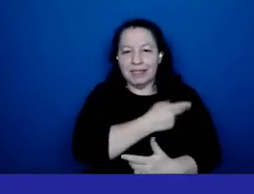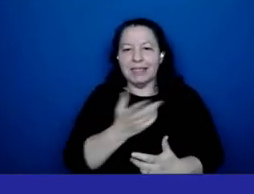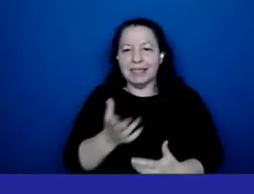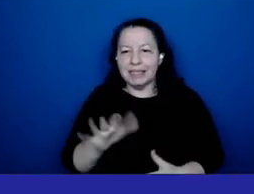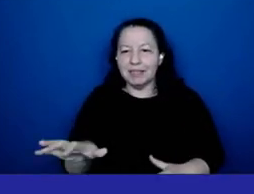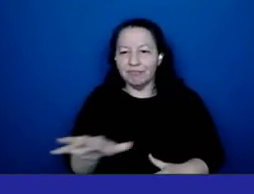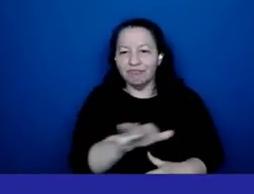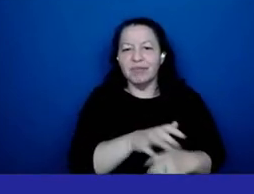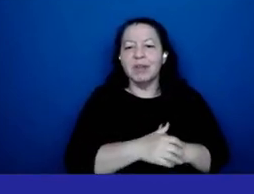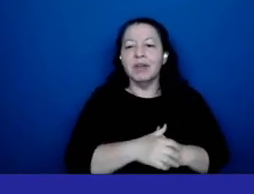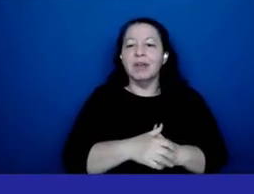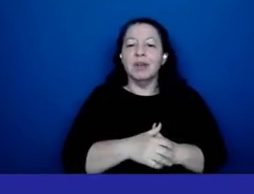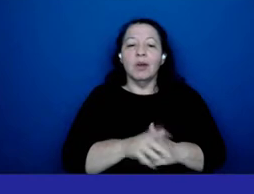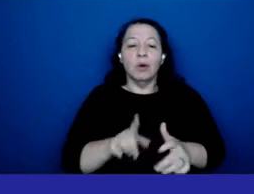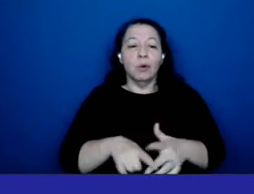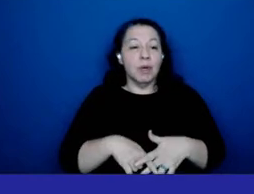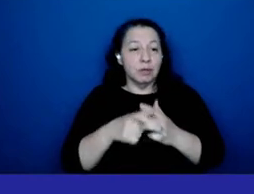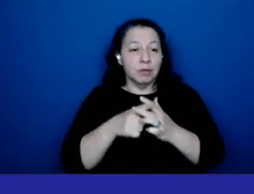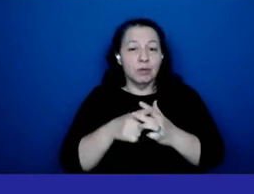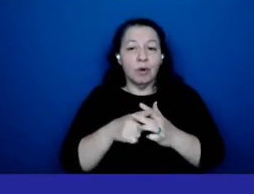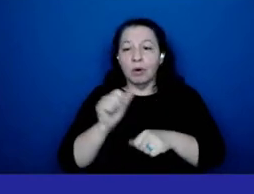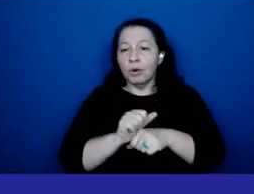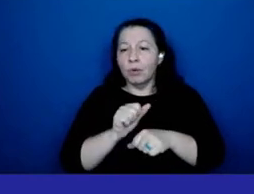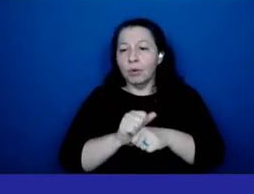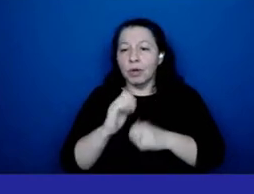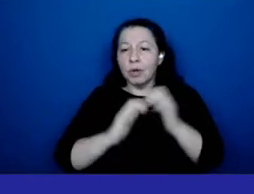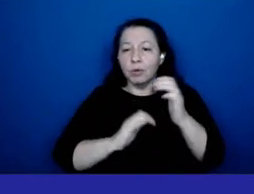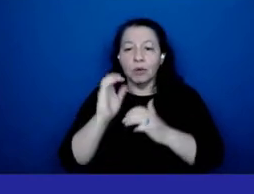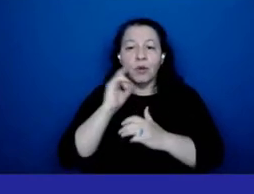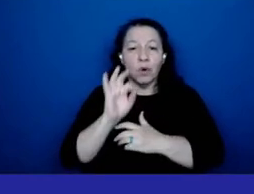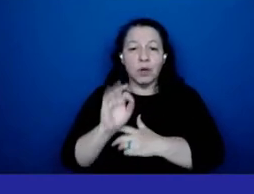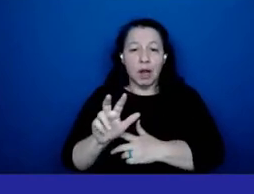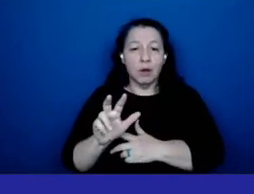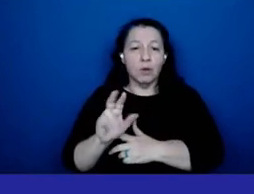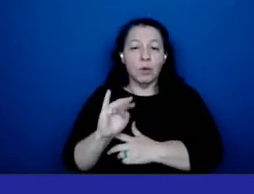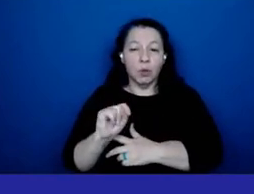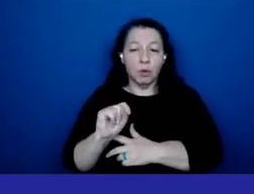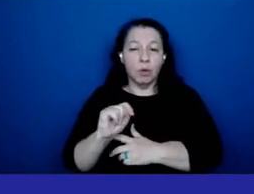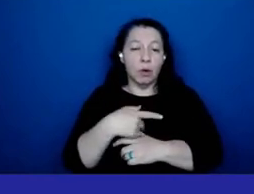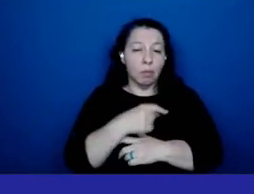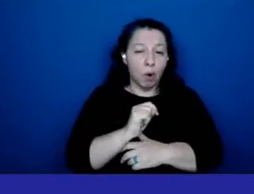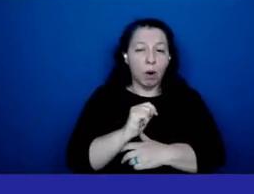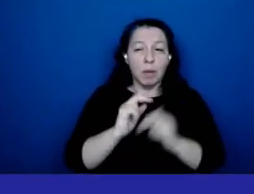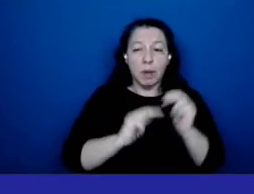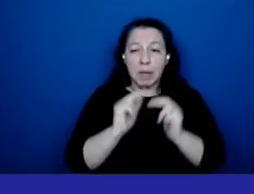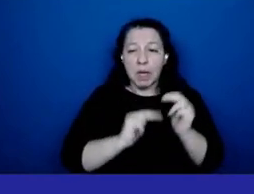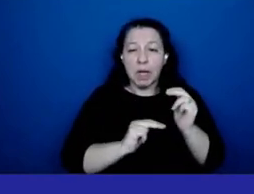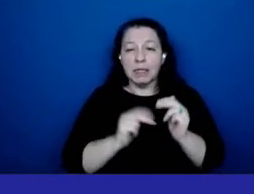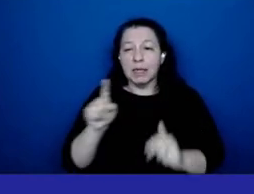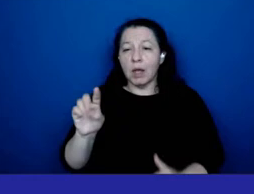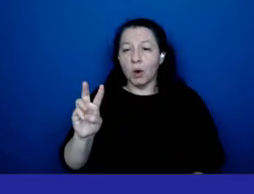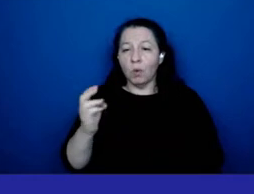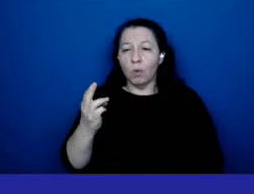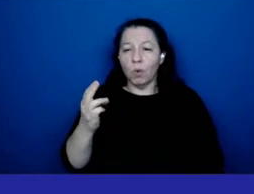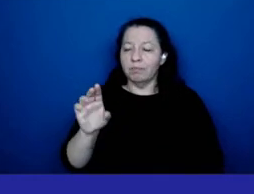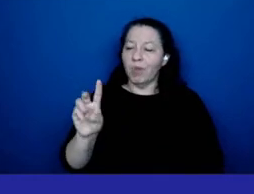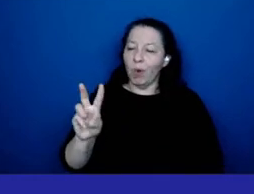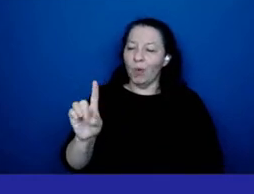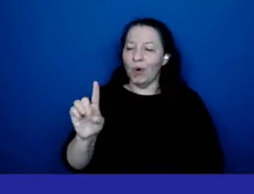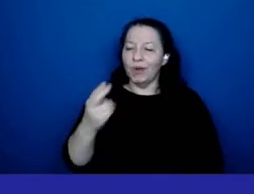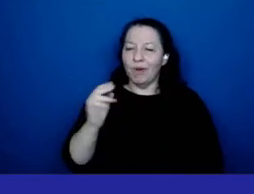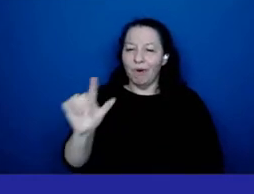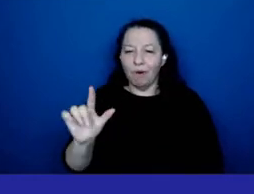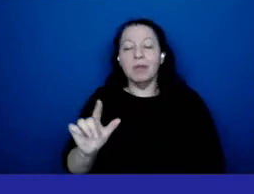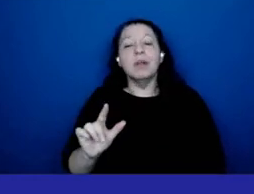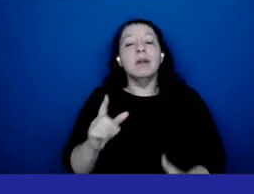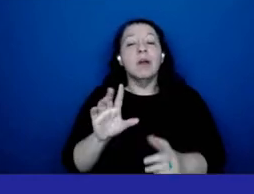we broke ground for 93 unit apartments building at woodhall we distributed